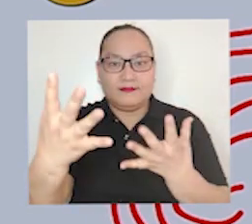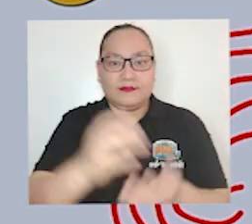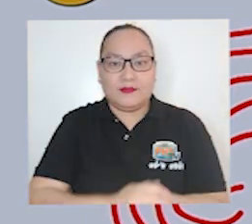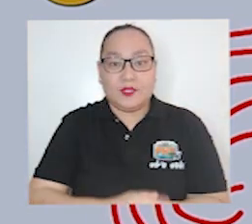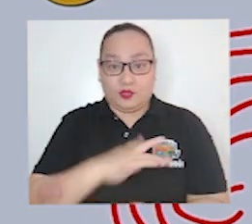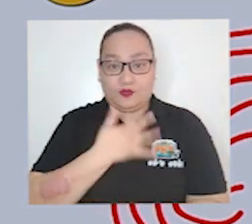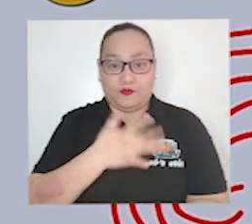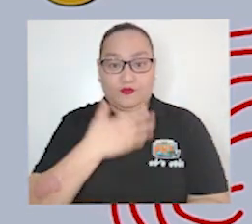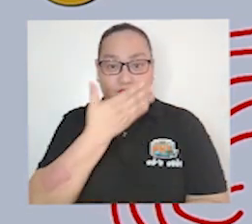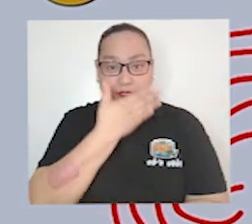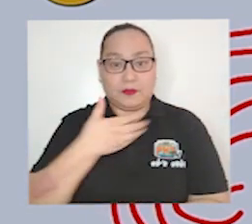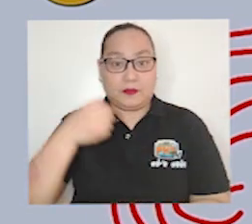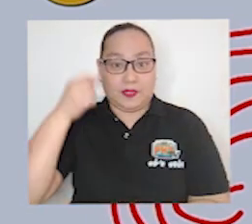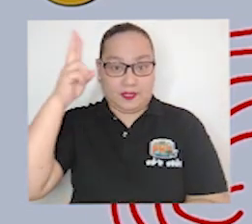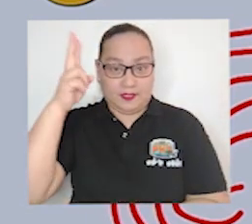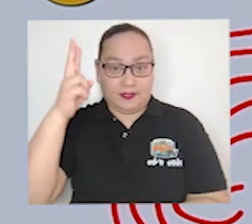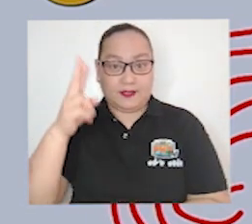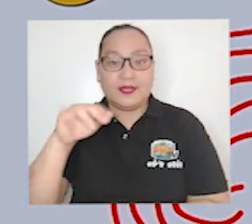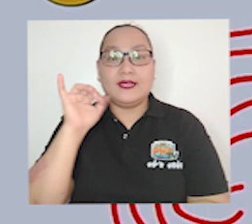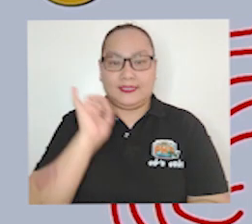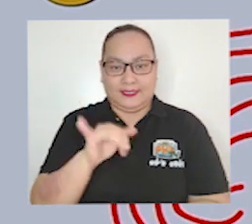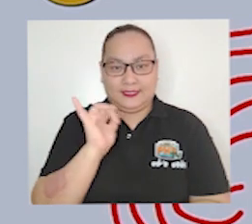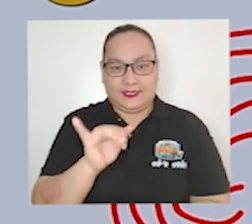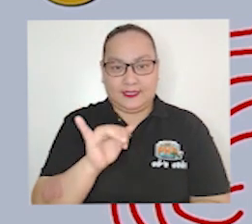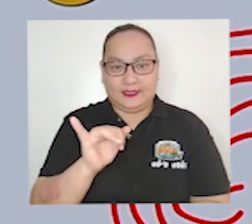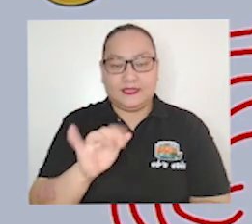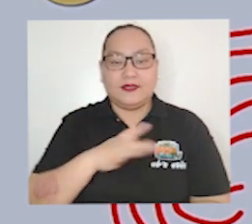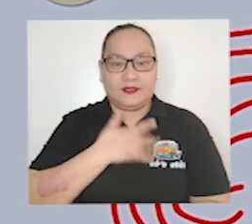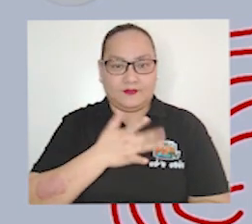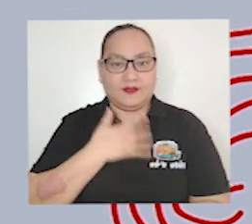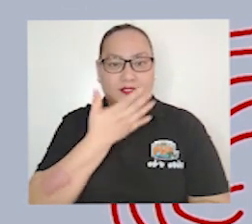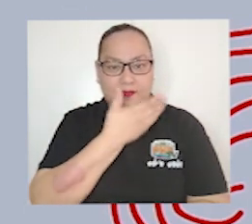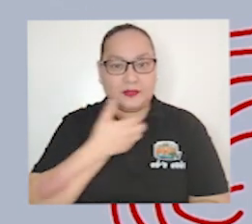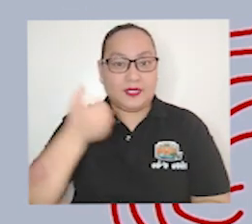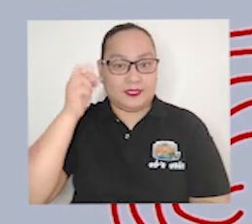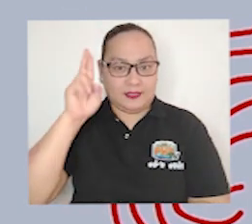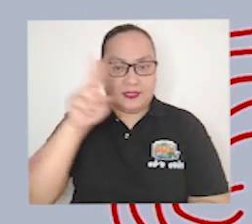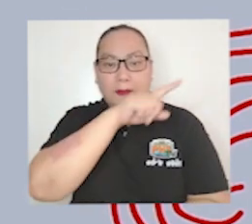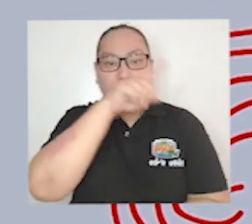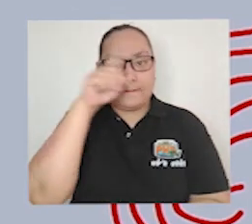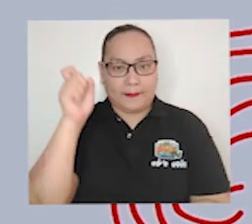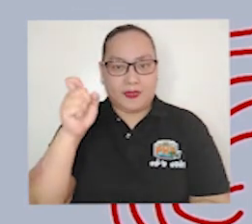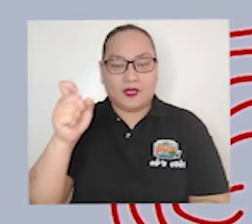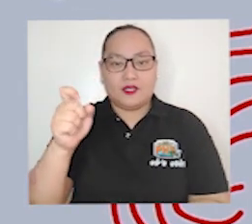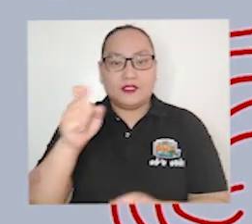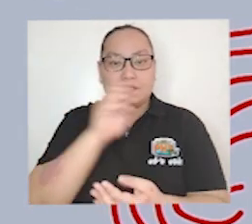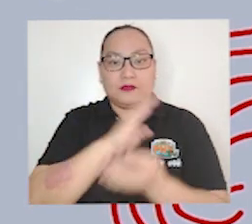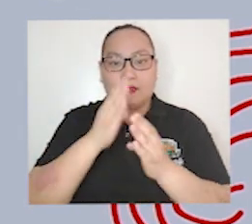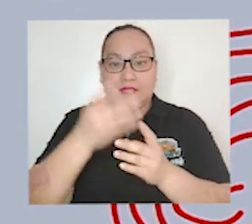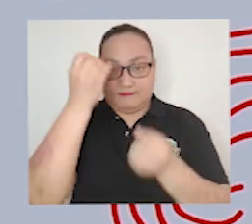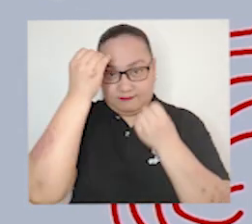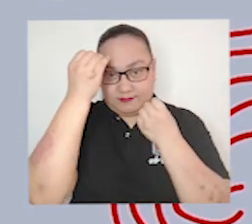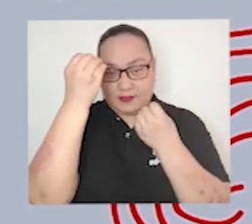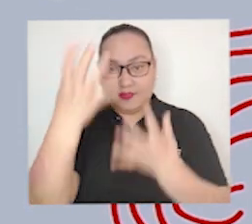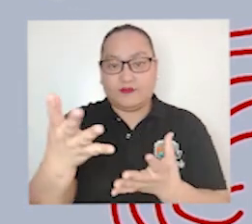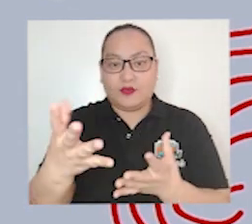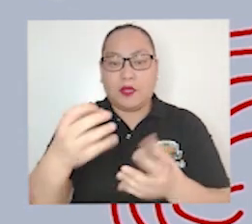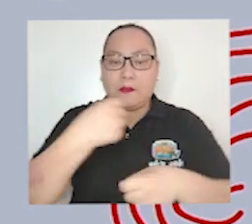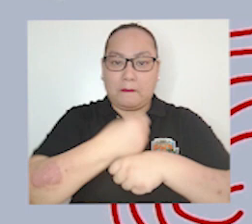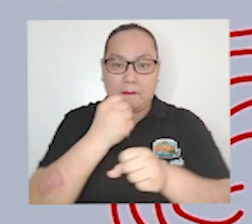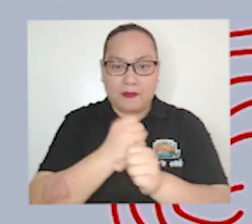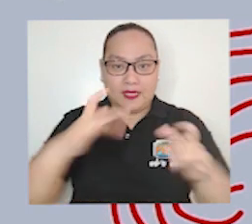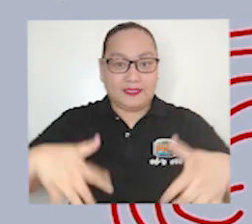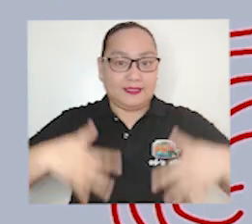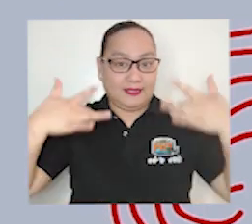Do you feel better? Yes! It feels better because being informed makes